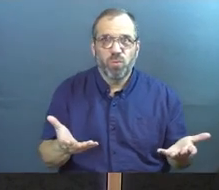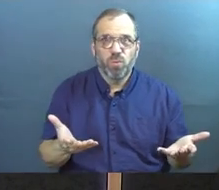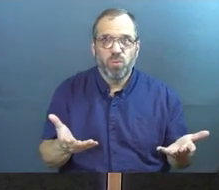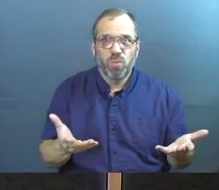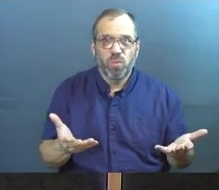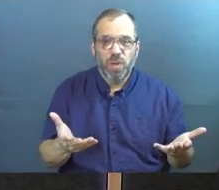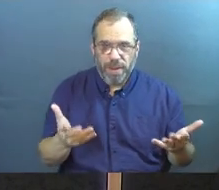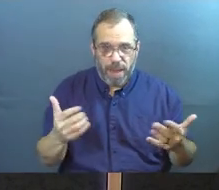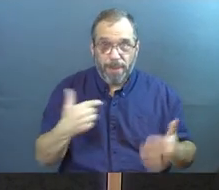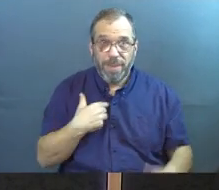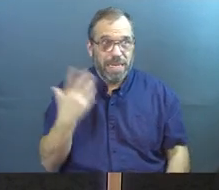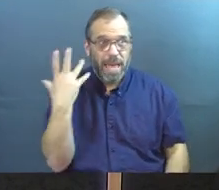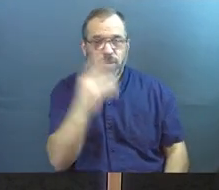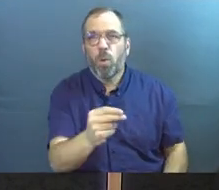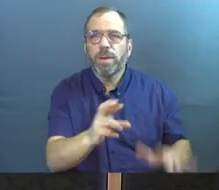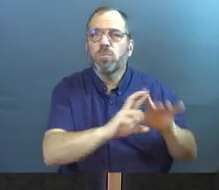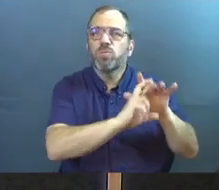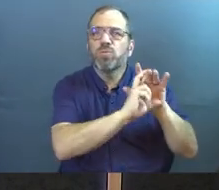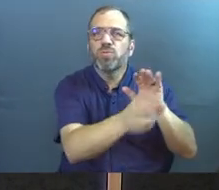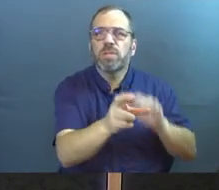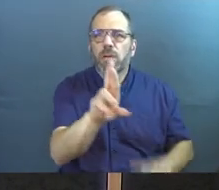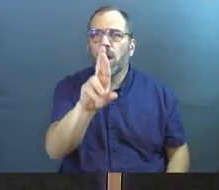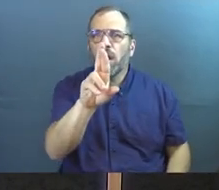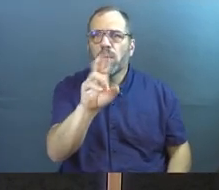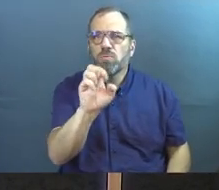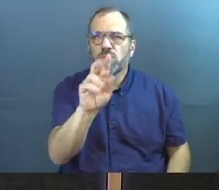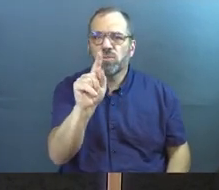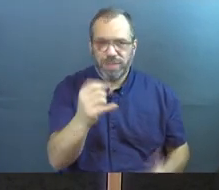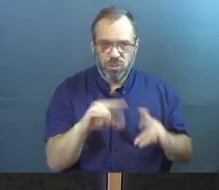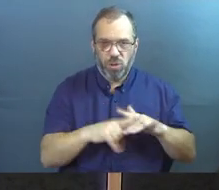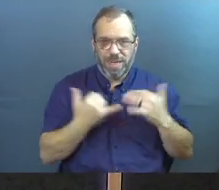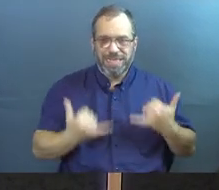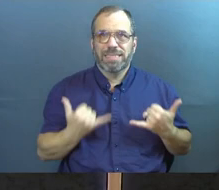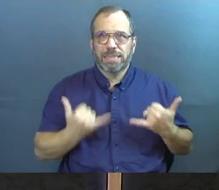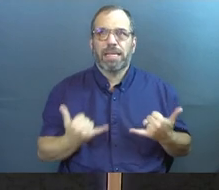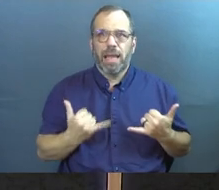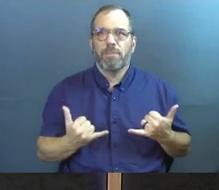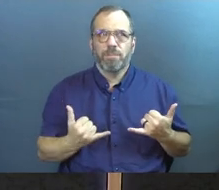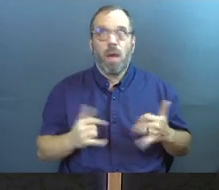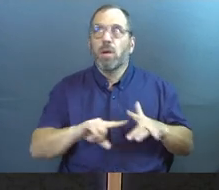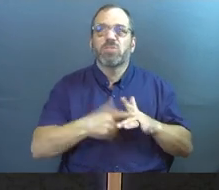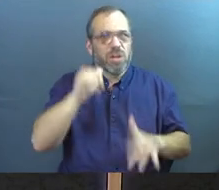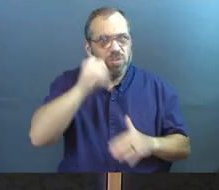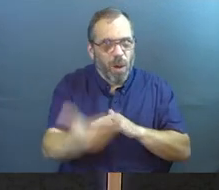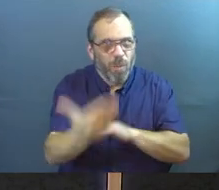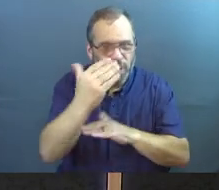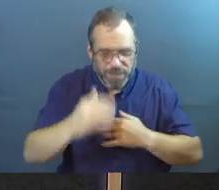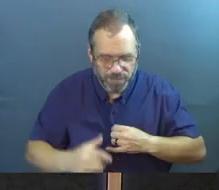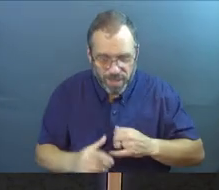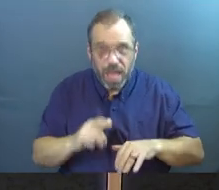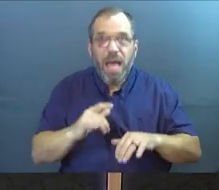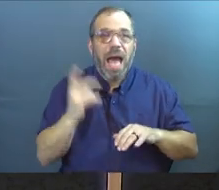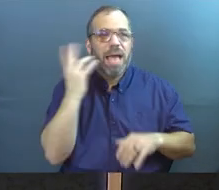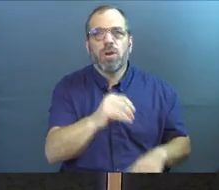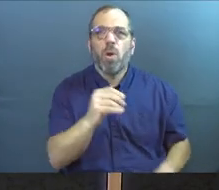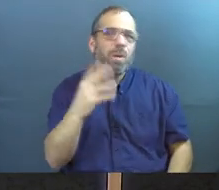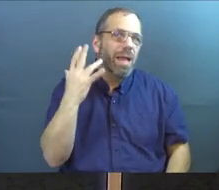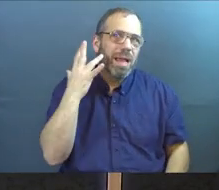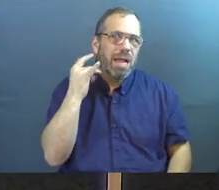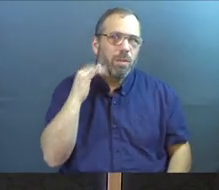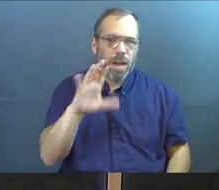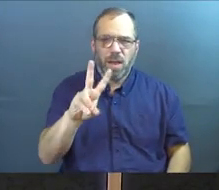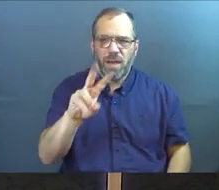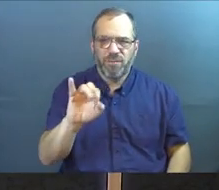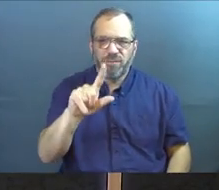I'm going on a spiritual retreat starting today. Actually, starting tomorrow morning, I leave for Vail, Colorado.